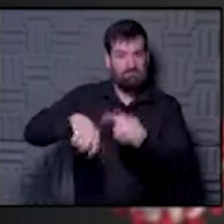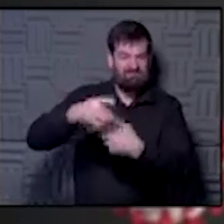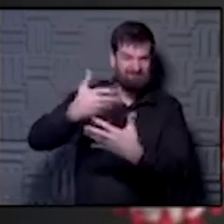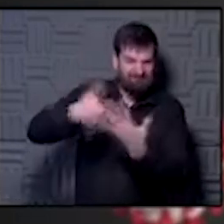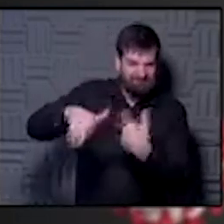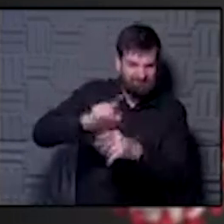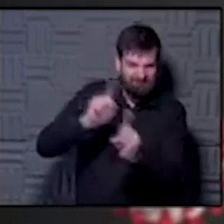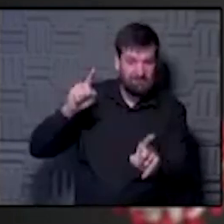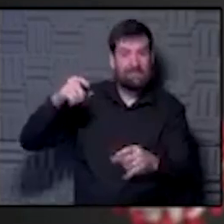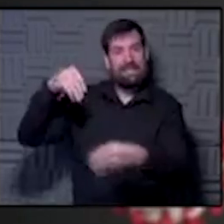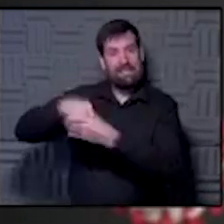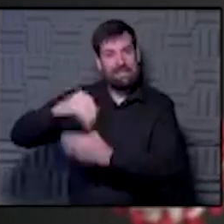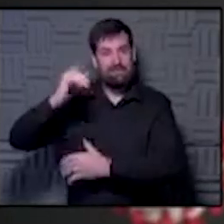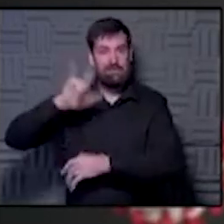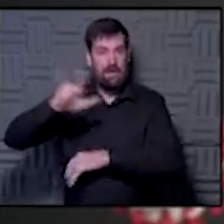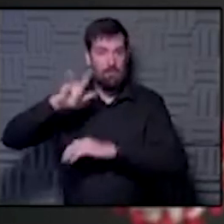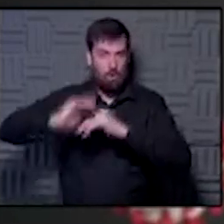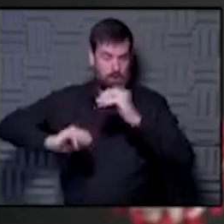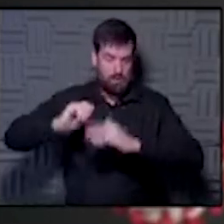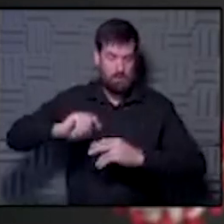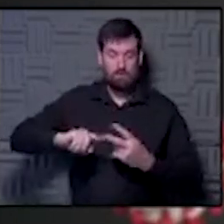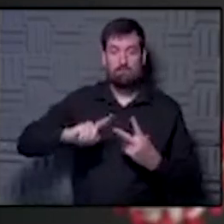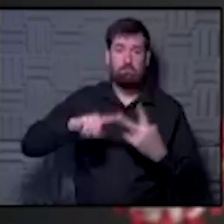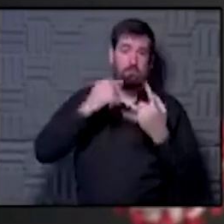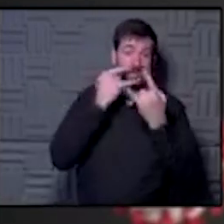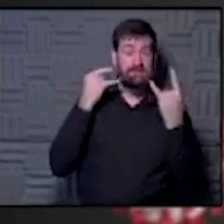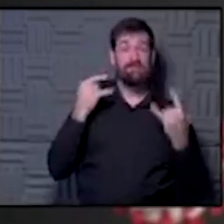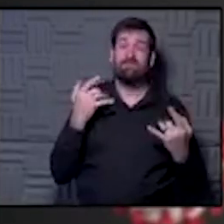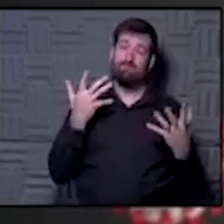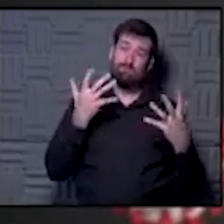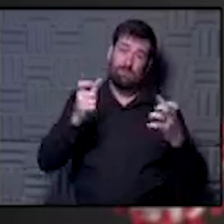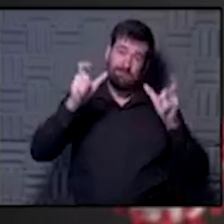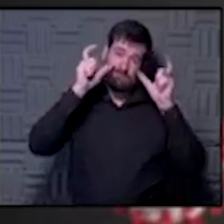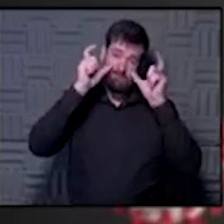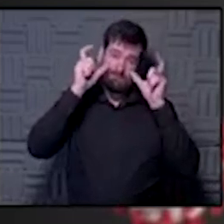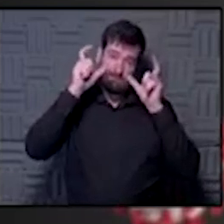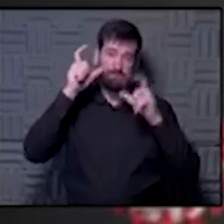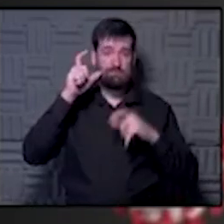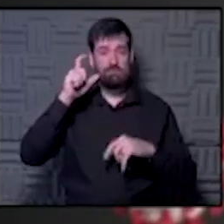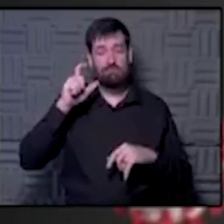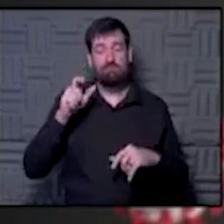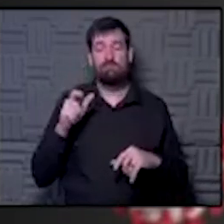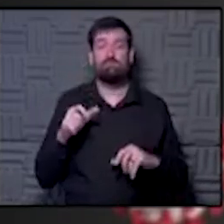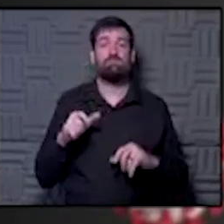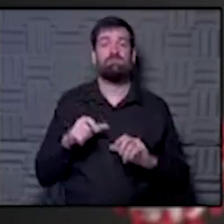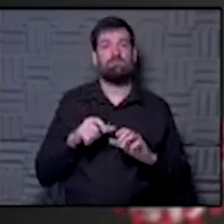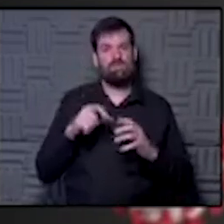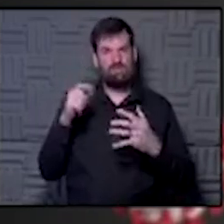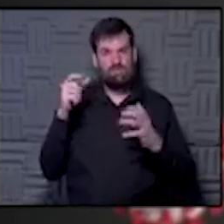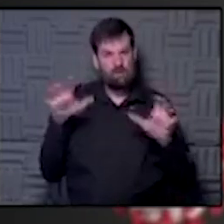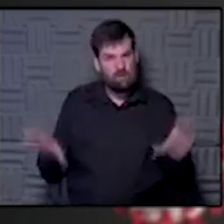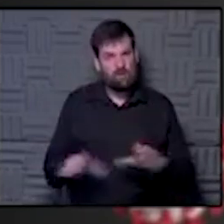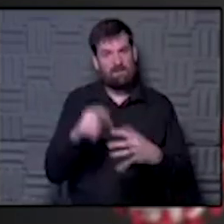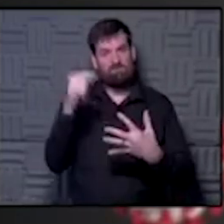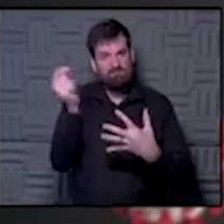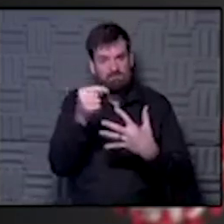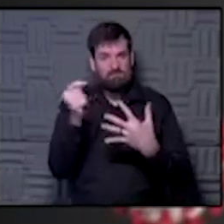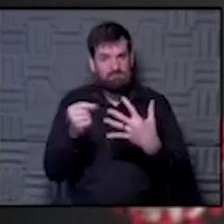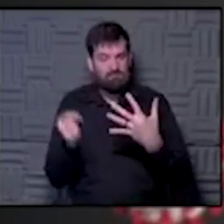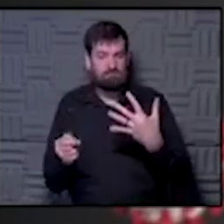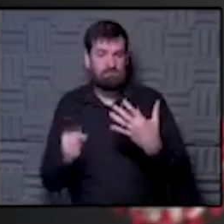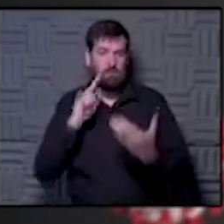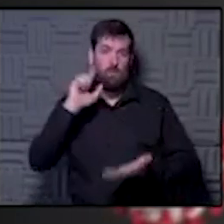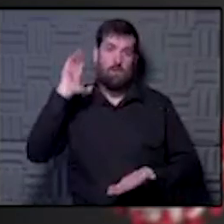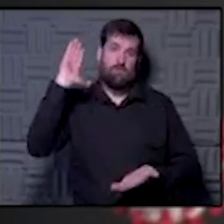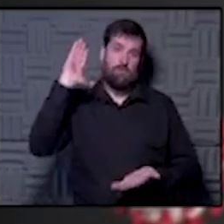waiting to get on the plane, wear your mask. You probably even want to wear your goggles while in the airport as well. You're doing all of these little steps to reduce that